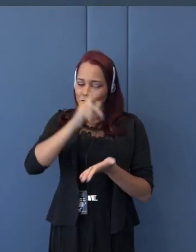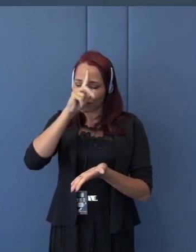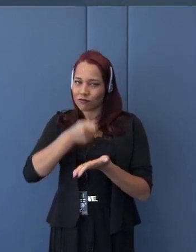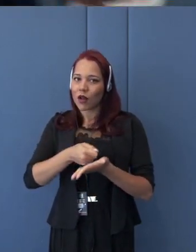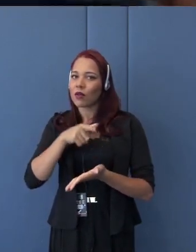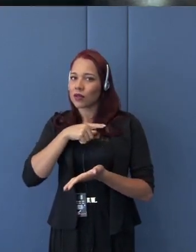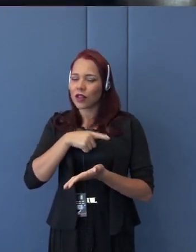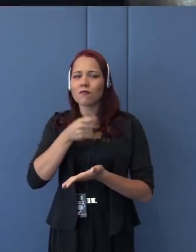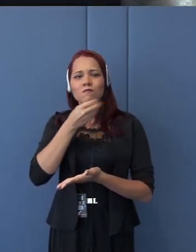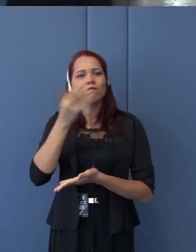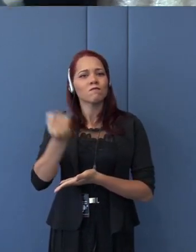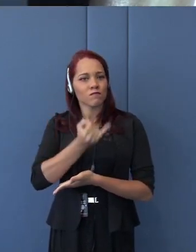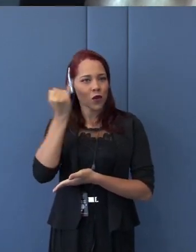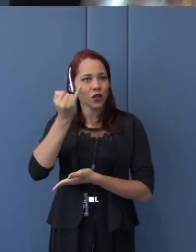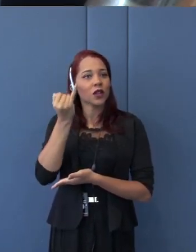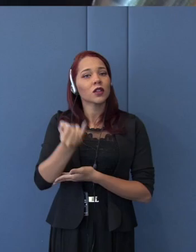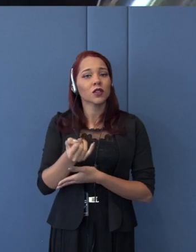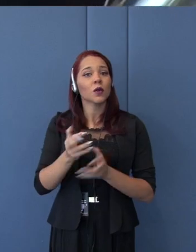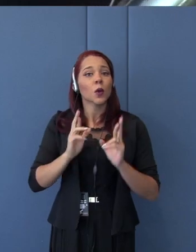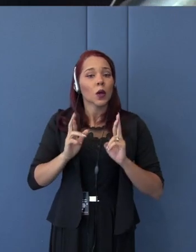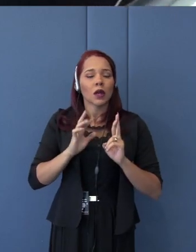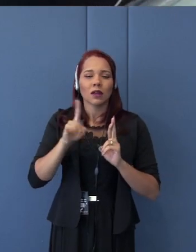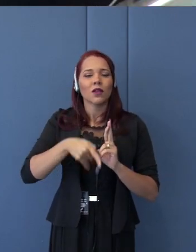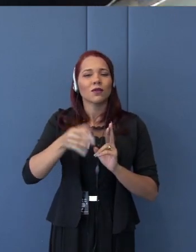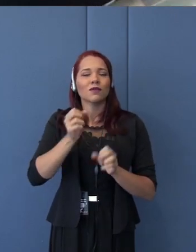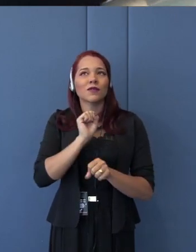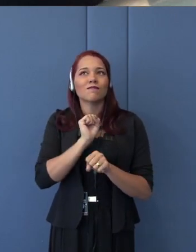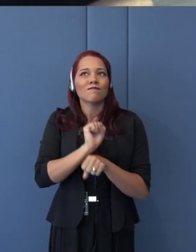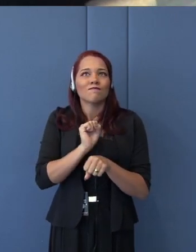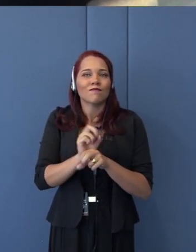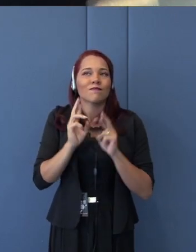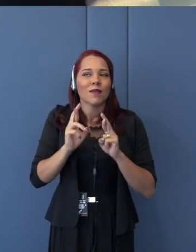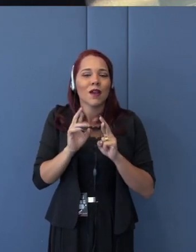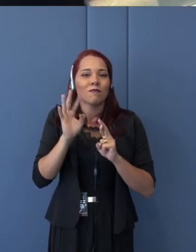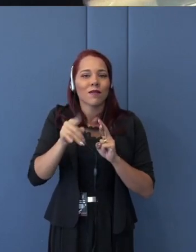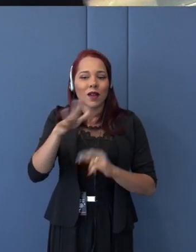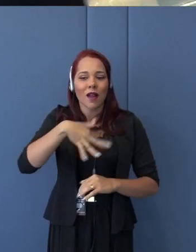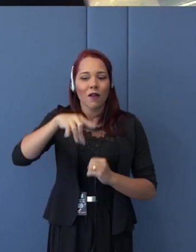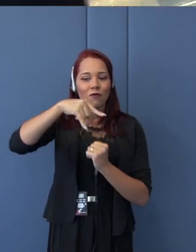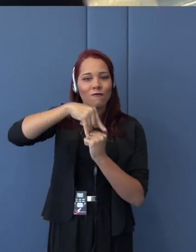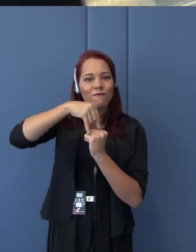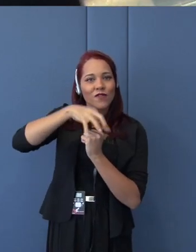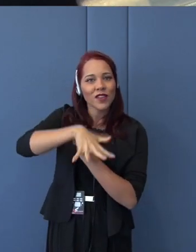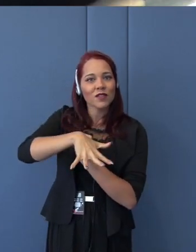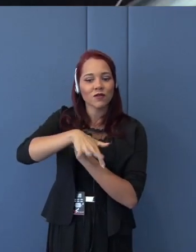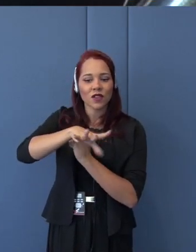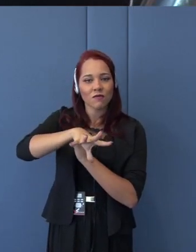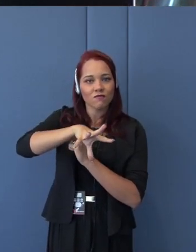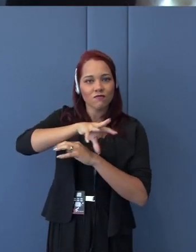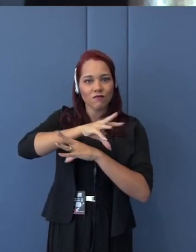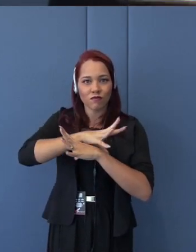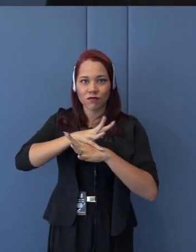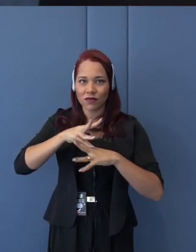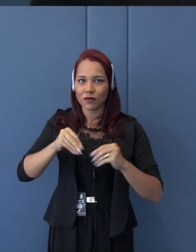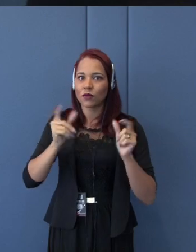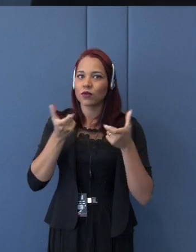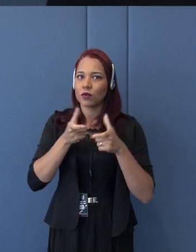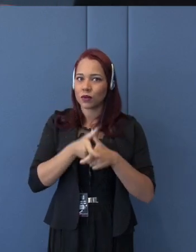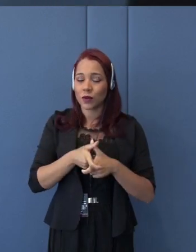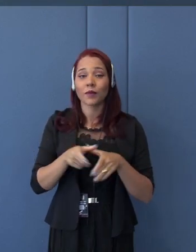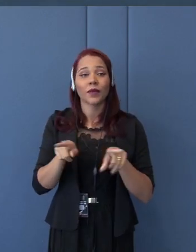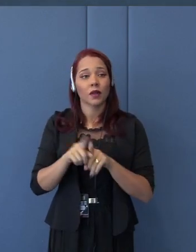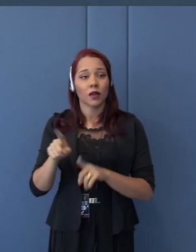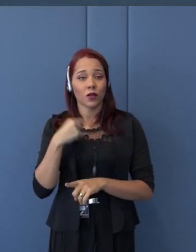coronavirus thing could come down and hope that we could go beyond and the